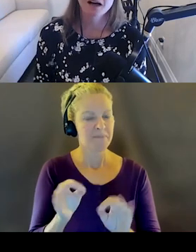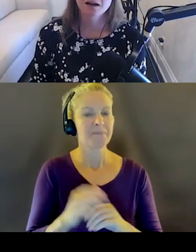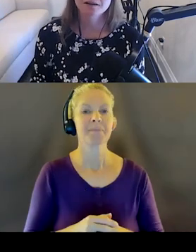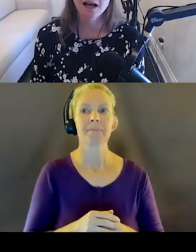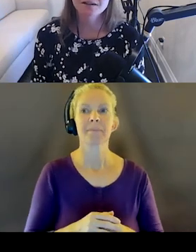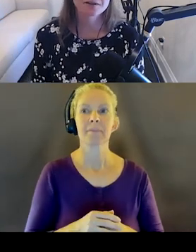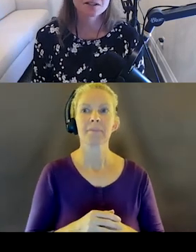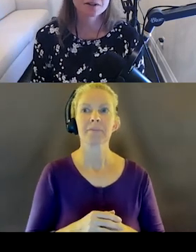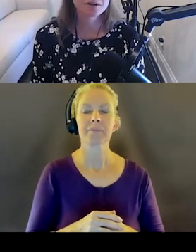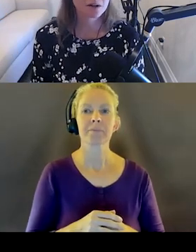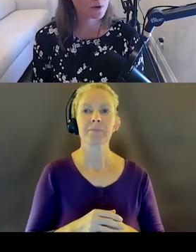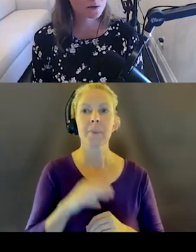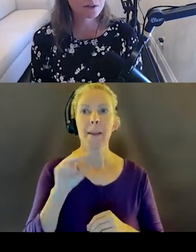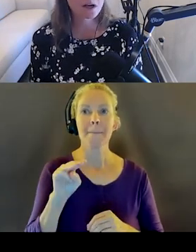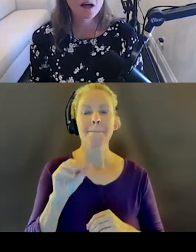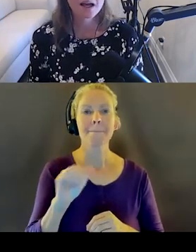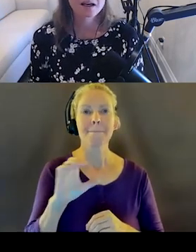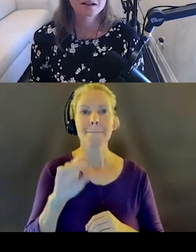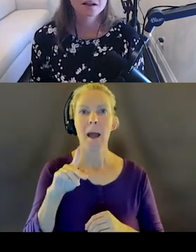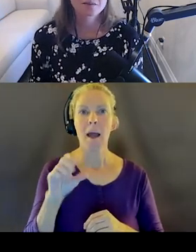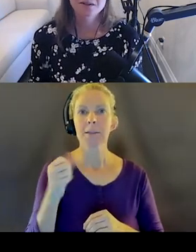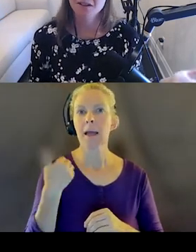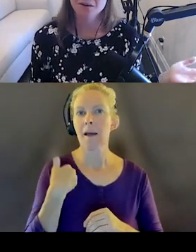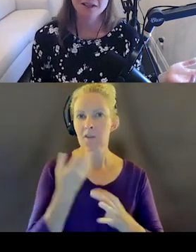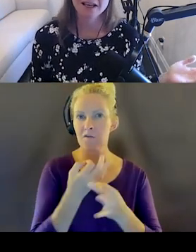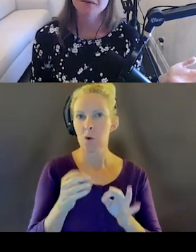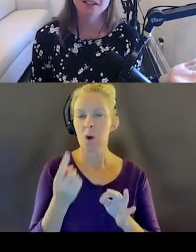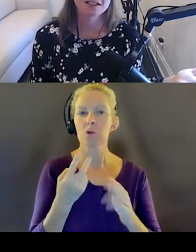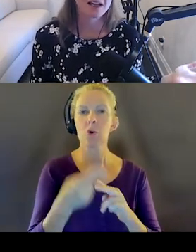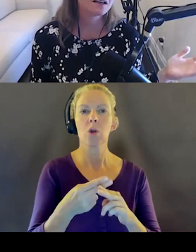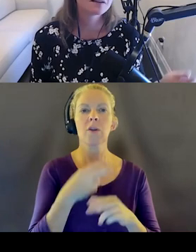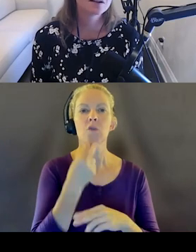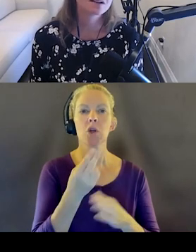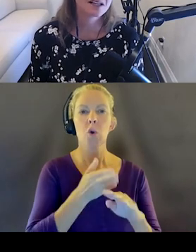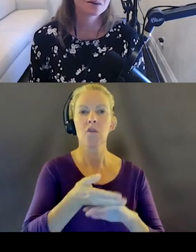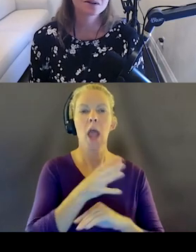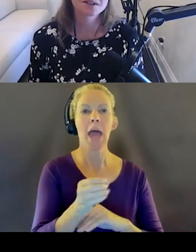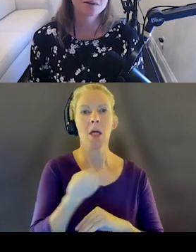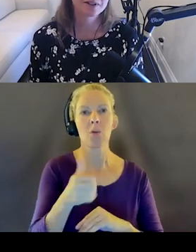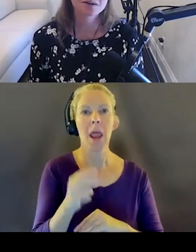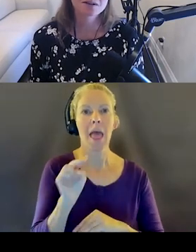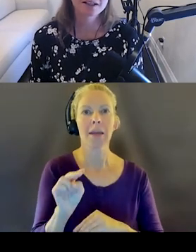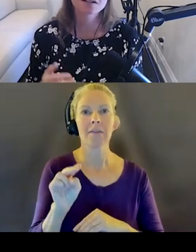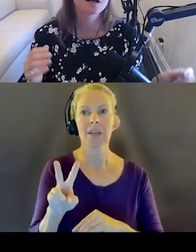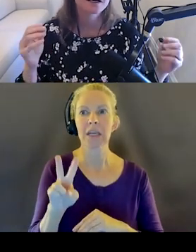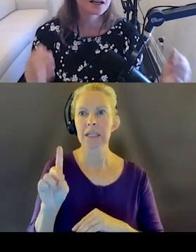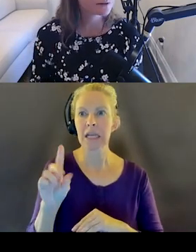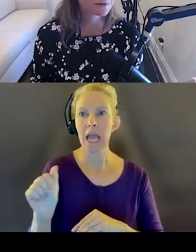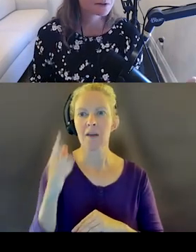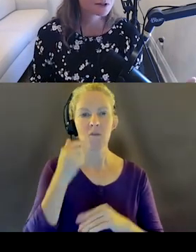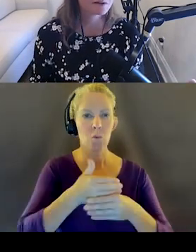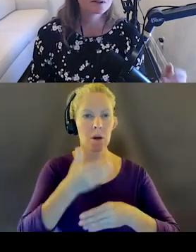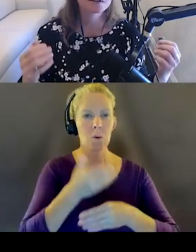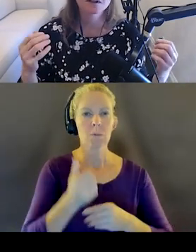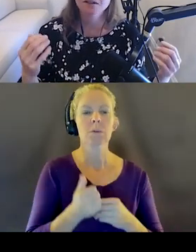which I have, has a free screen reader called VoiceOver. And there's another one, NVDA, that you can download. It's for Windows. Like, just get